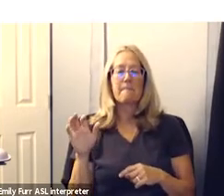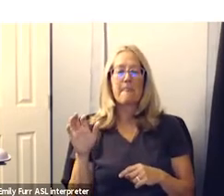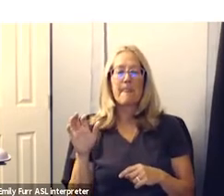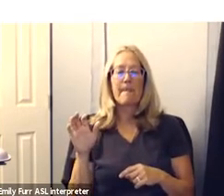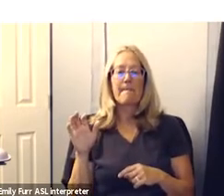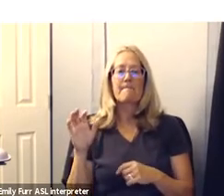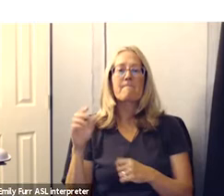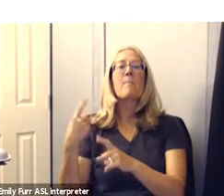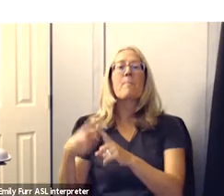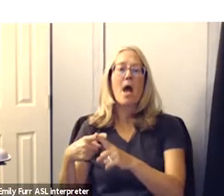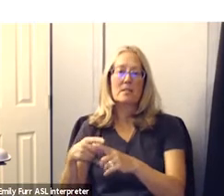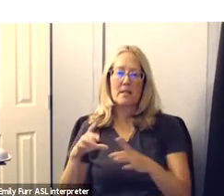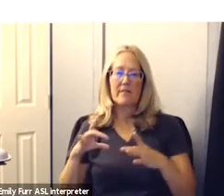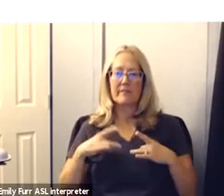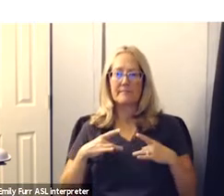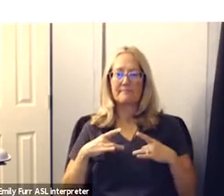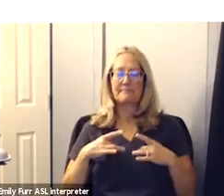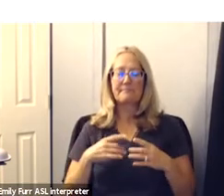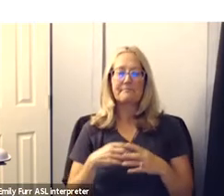positive case